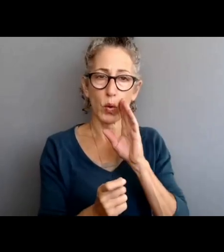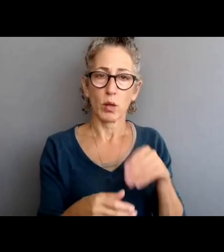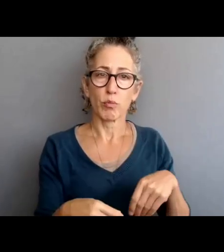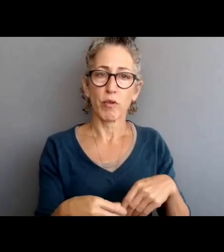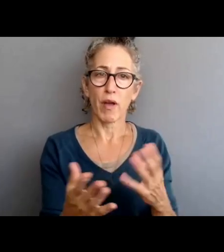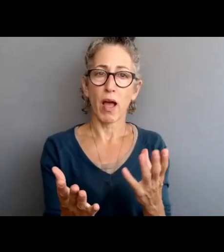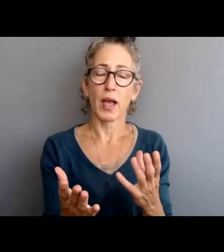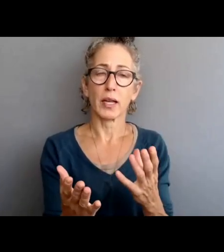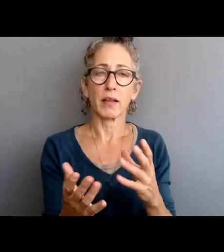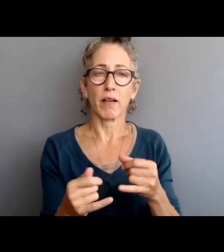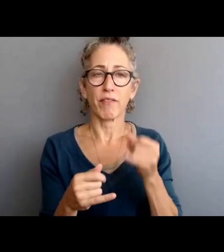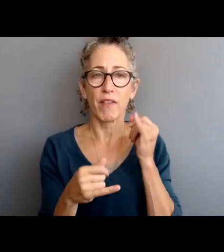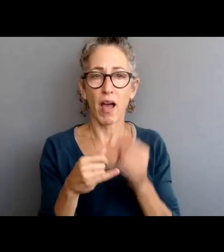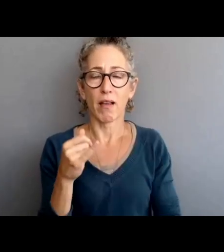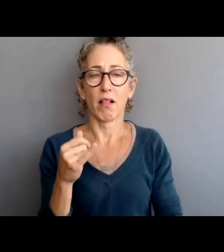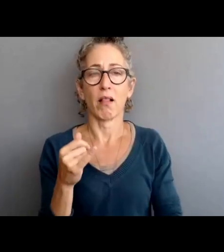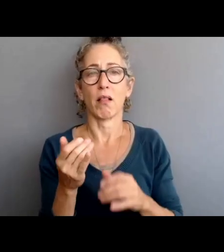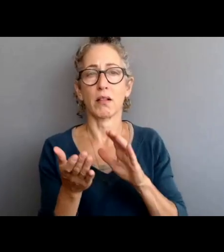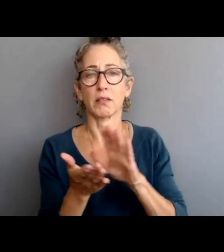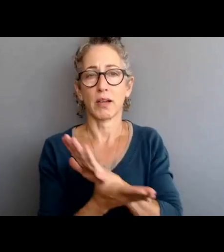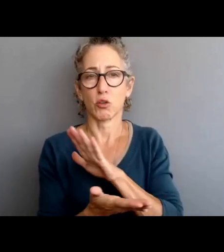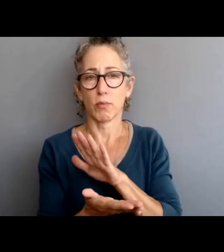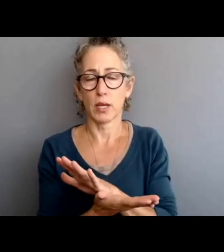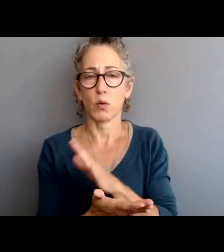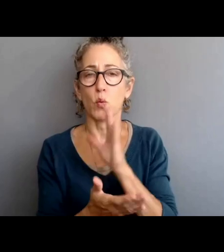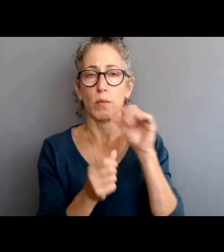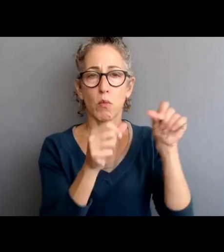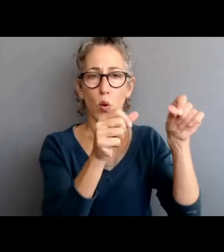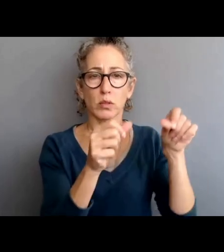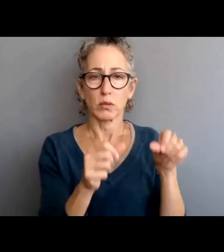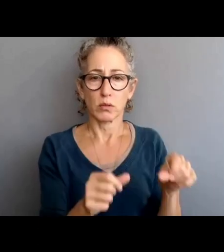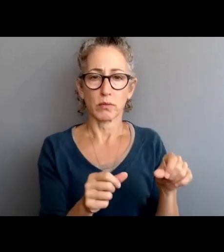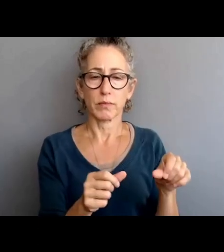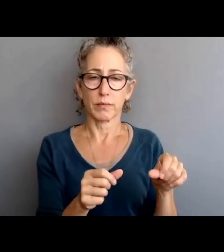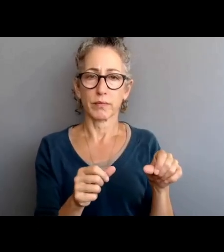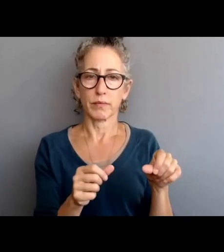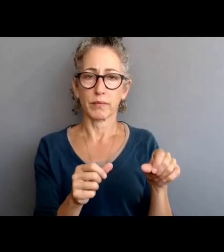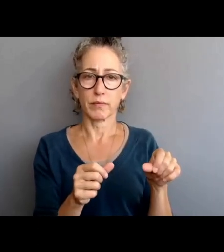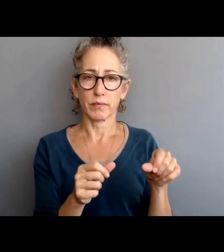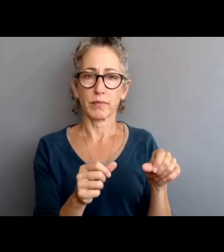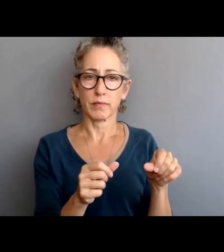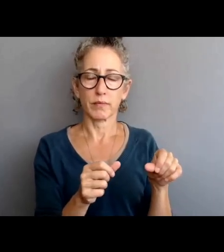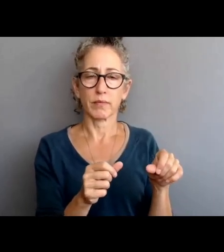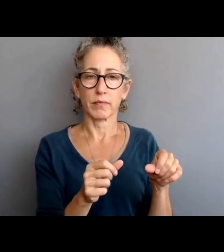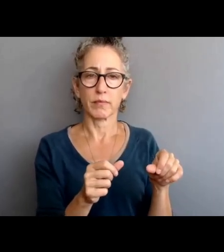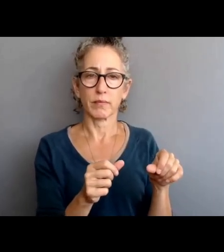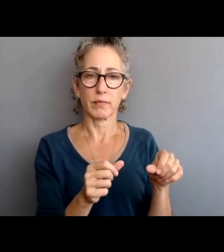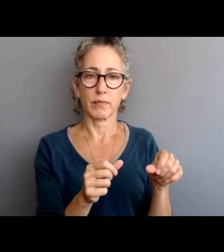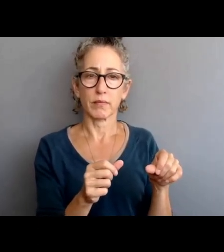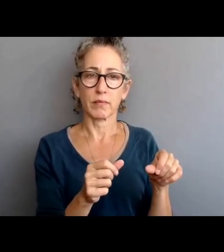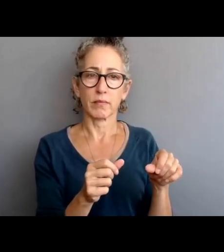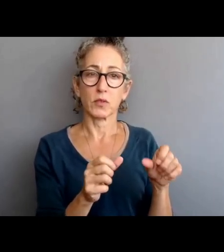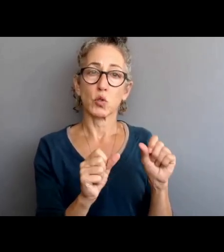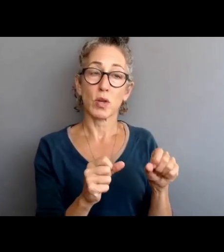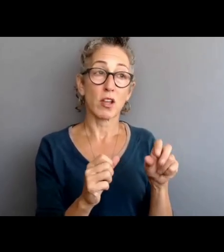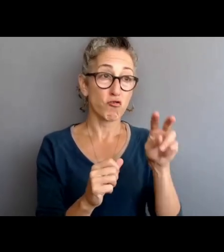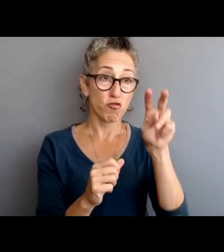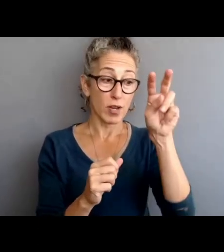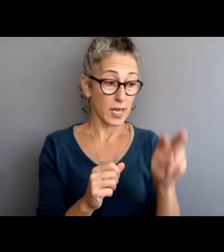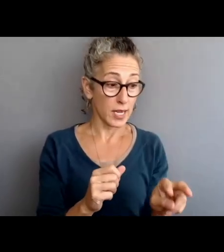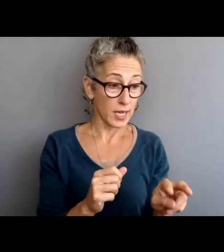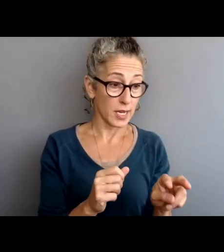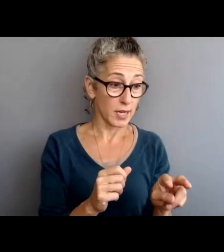culminating document and also post that document on our website so that you can see where we started,